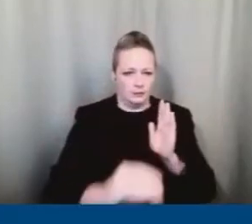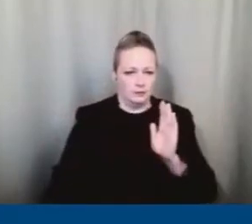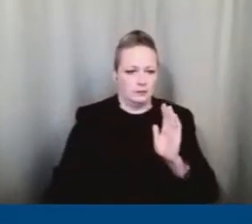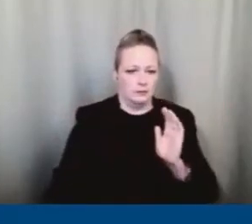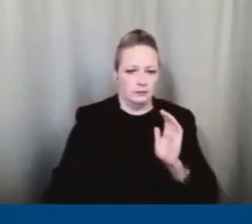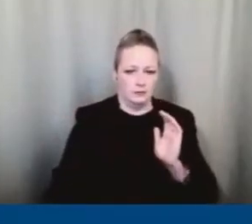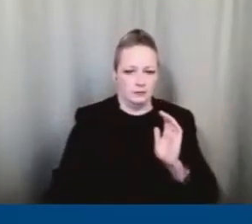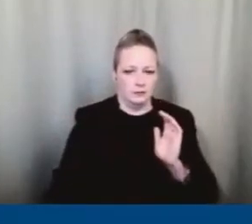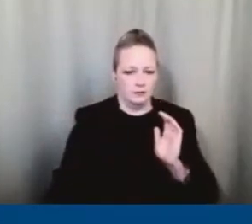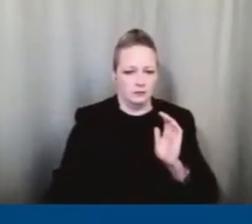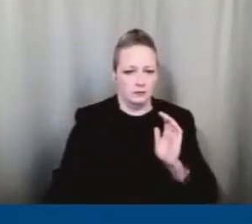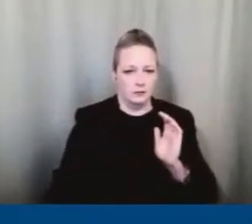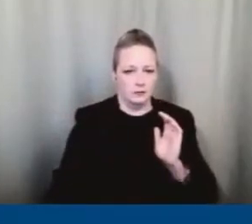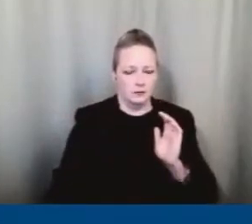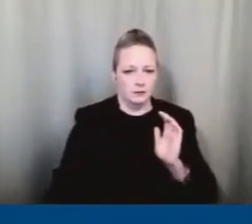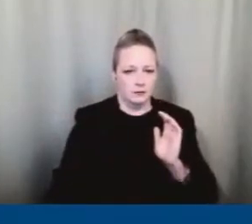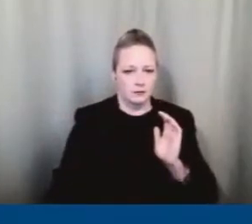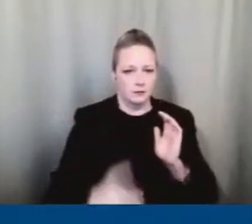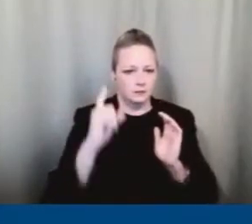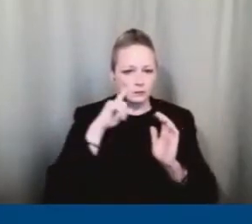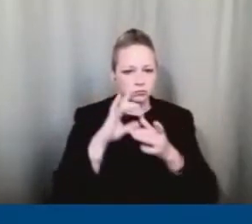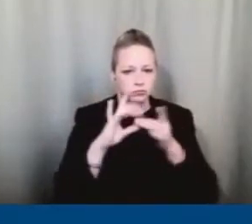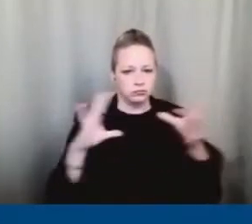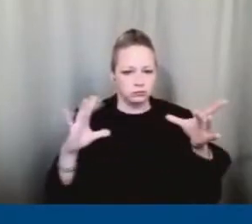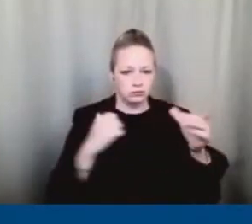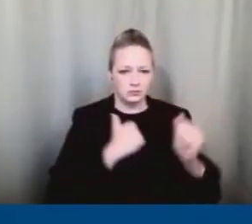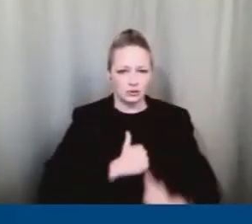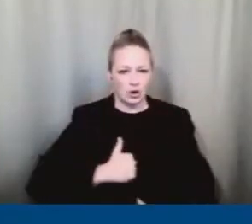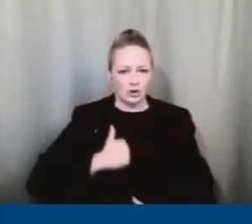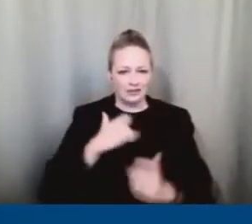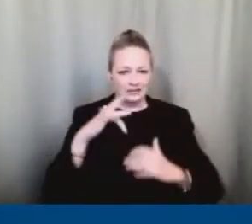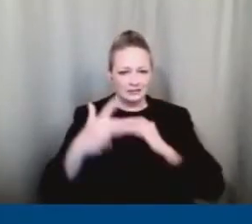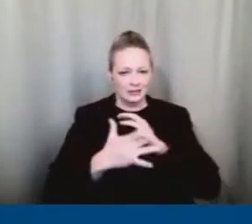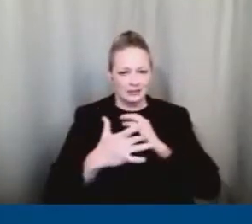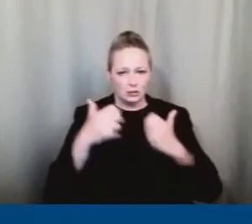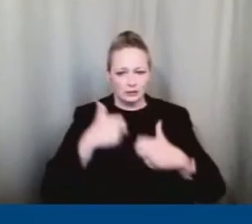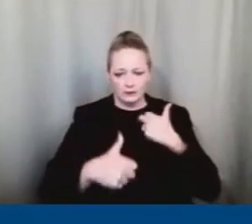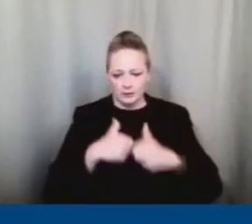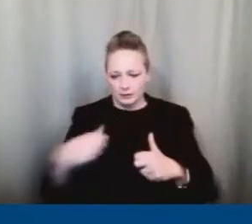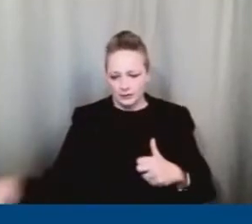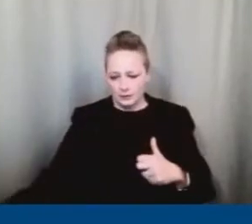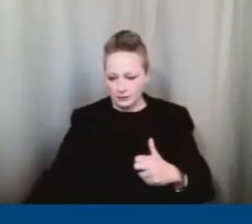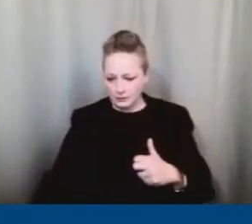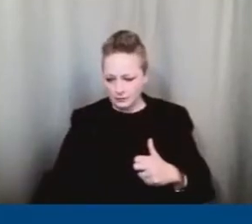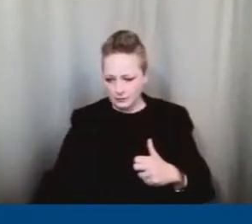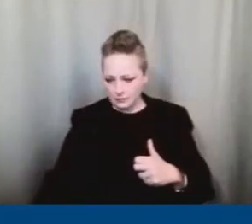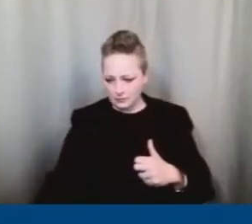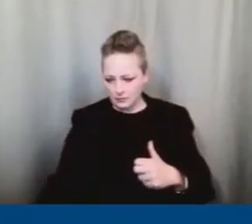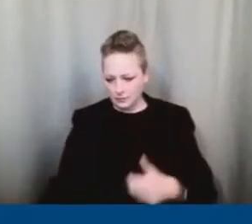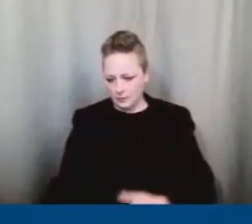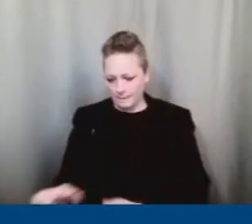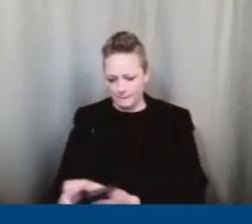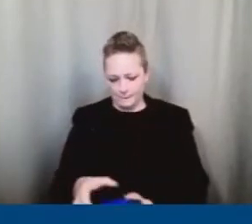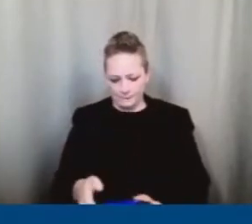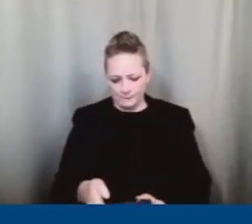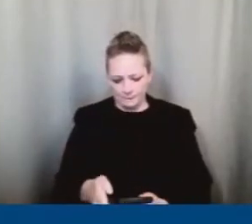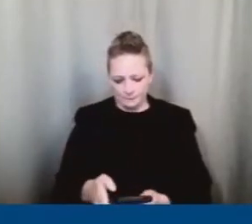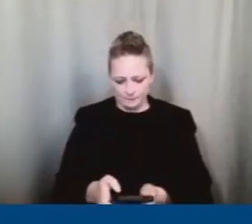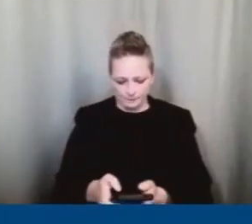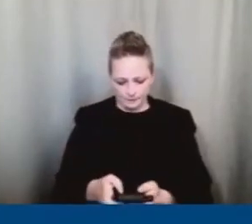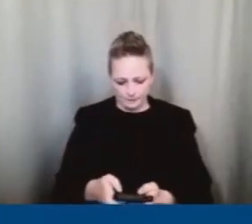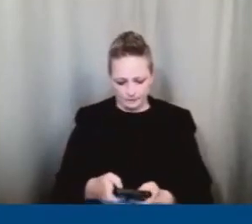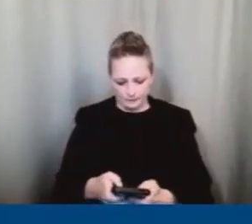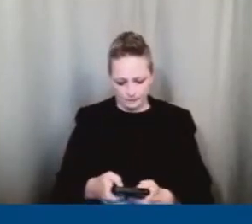push. Because if we don't push, we will die. If we don't push, our nation will die. Humanity itself